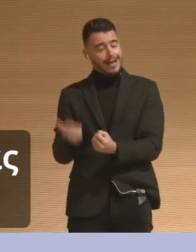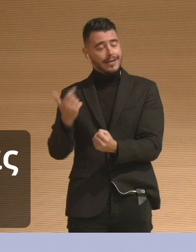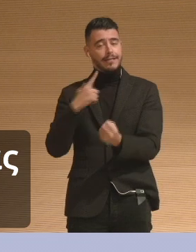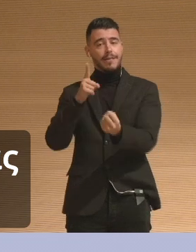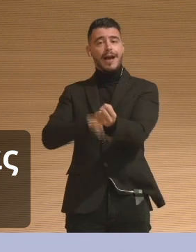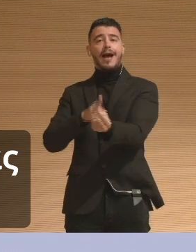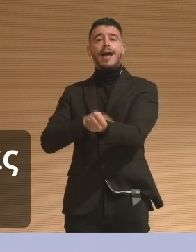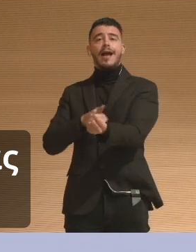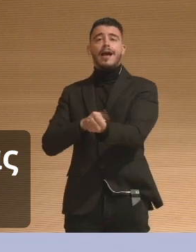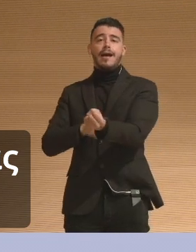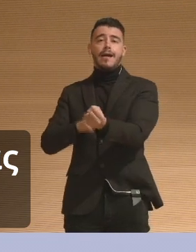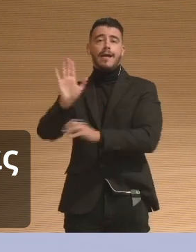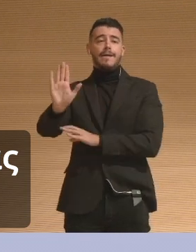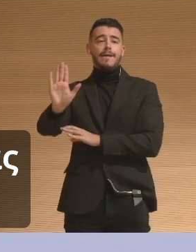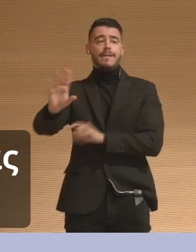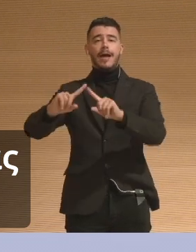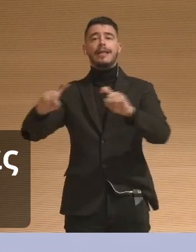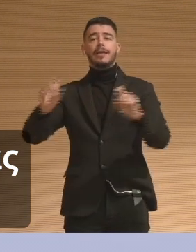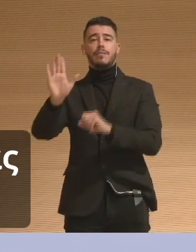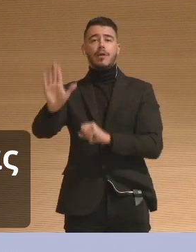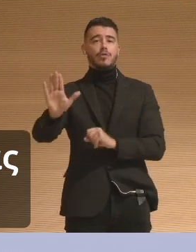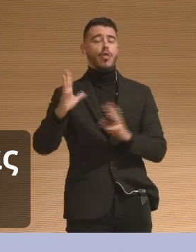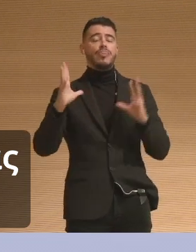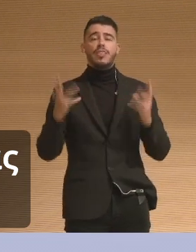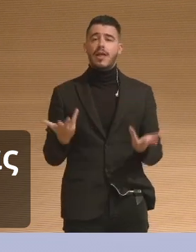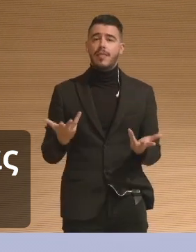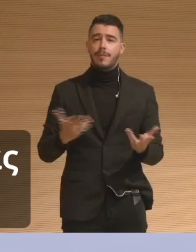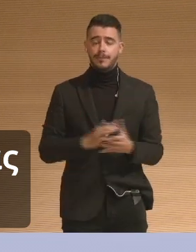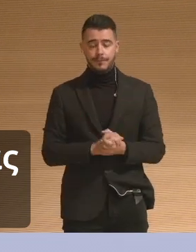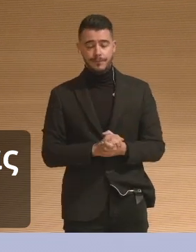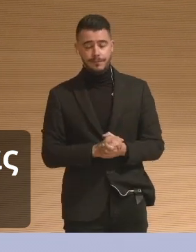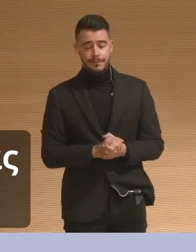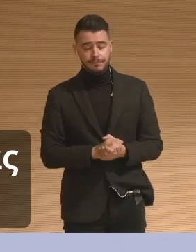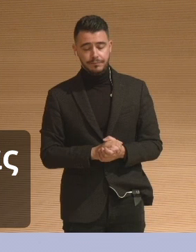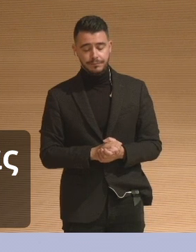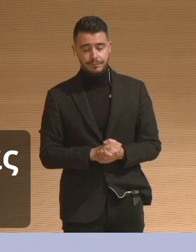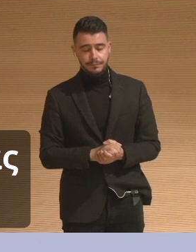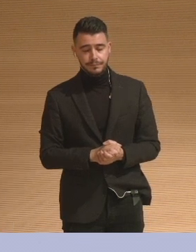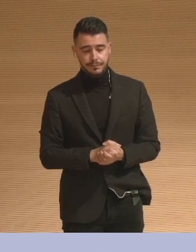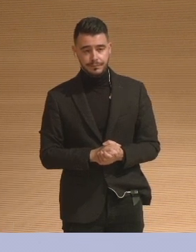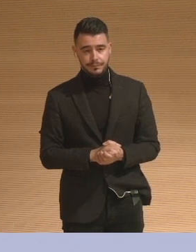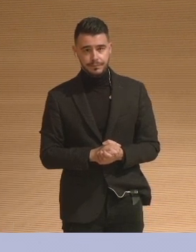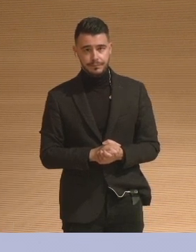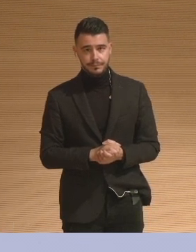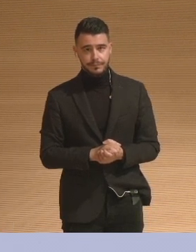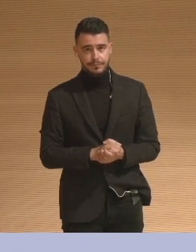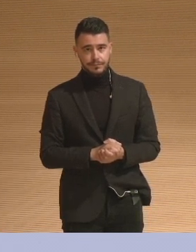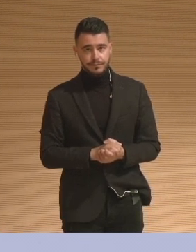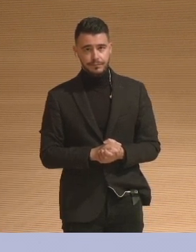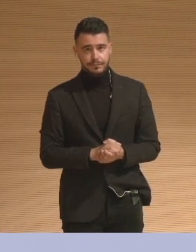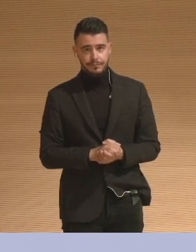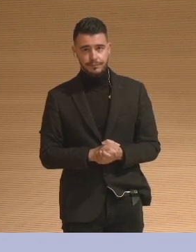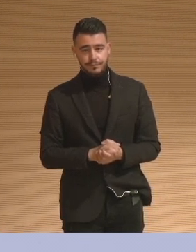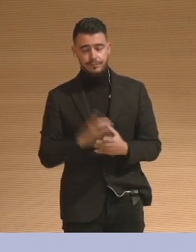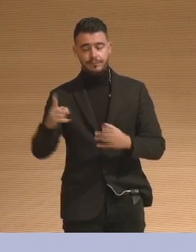that meaningful object has a role that's like a silent life partner. It's a companion to us.